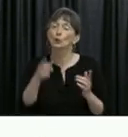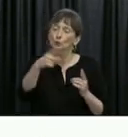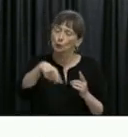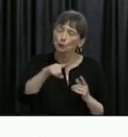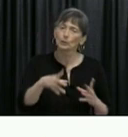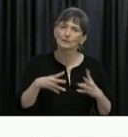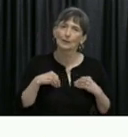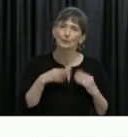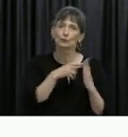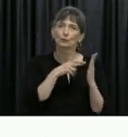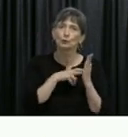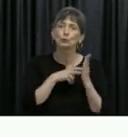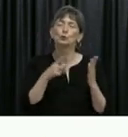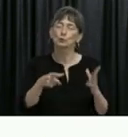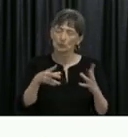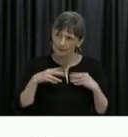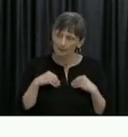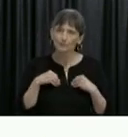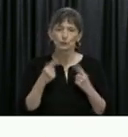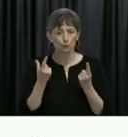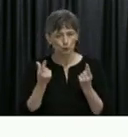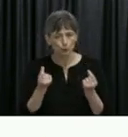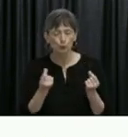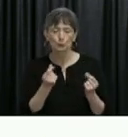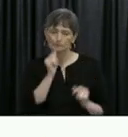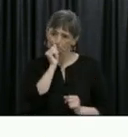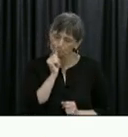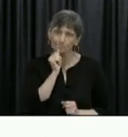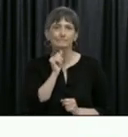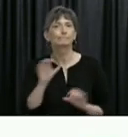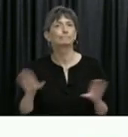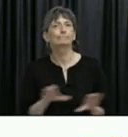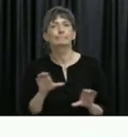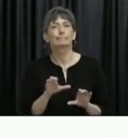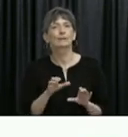we're really grateful for all your work regarding this.